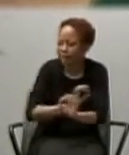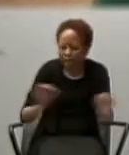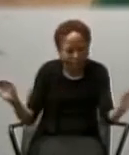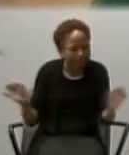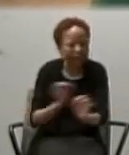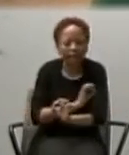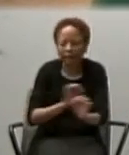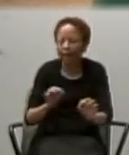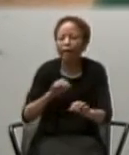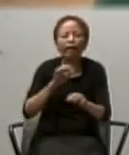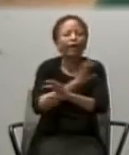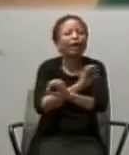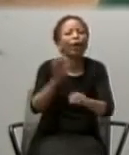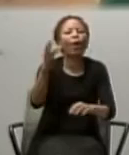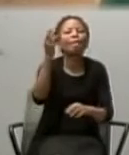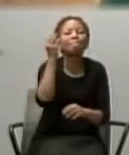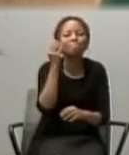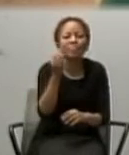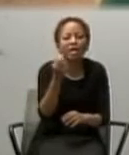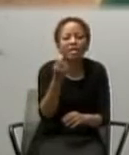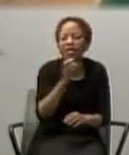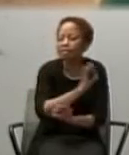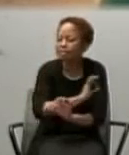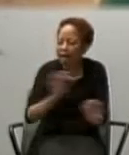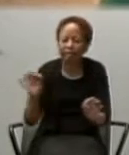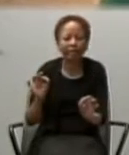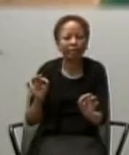no coppers for your purses.